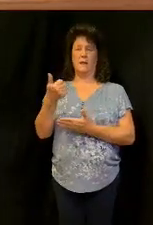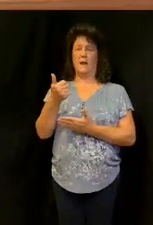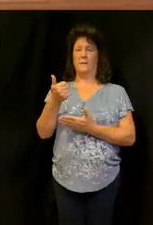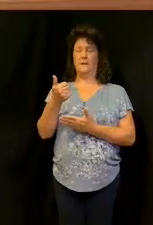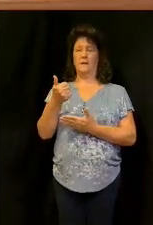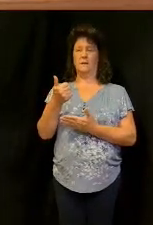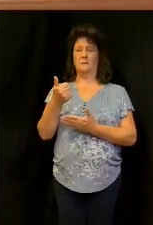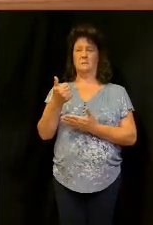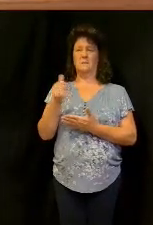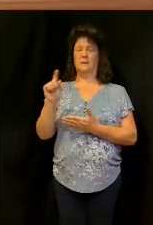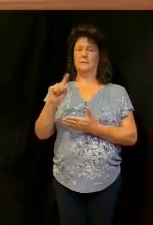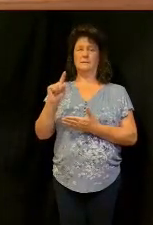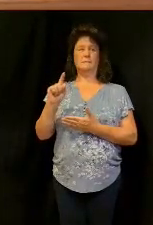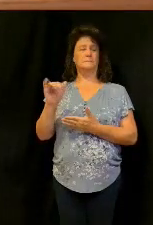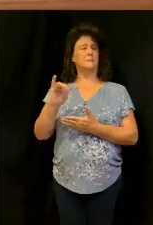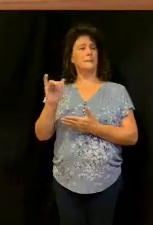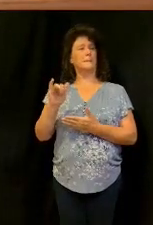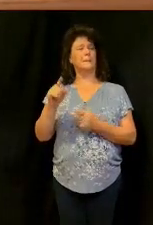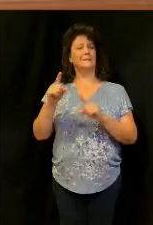it's the t-ball of the kingdom